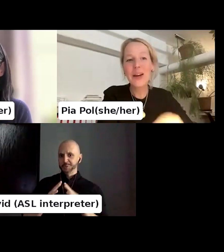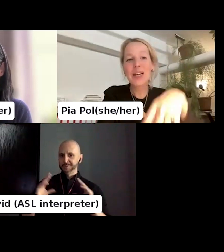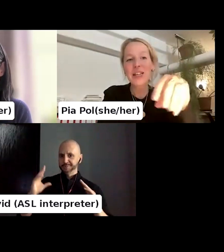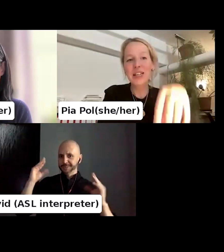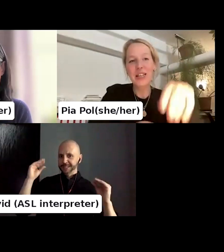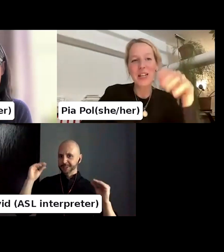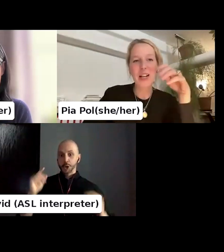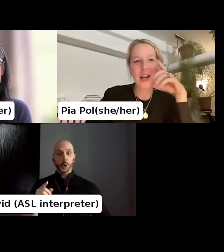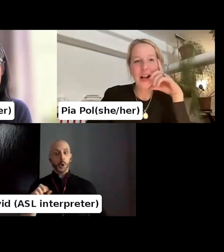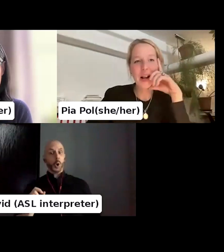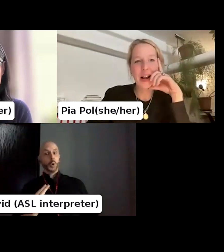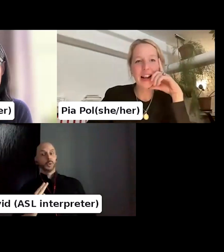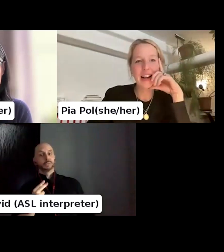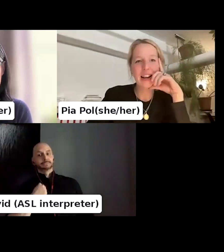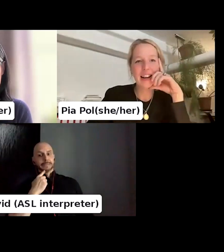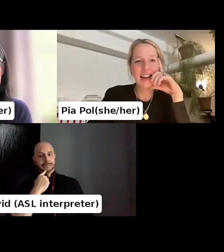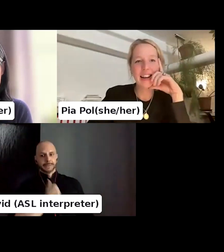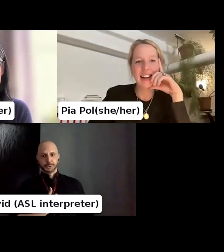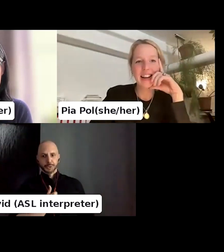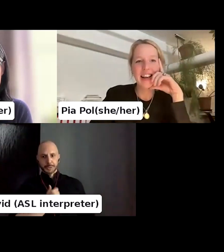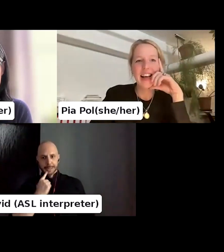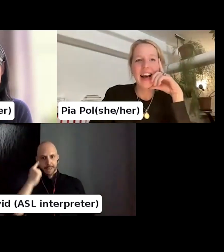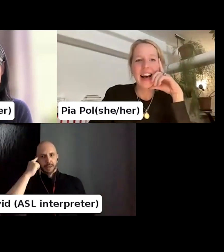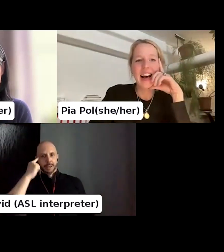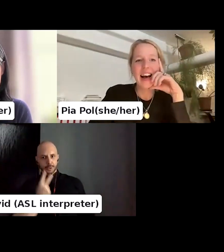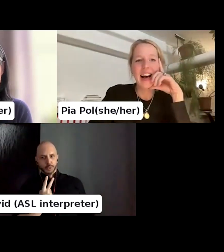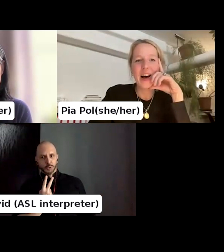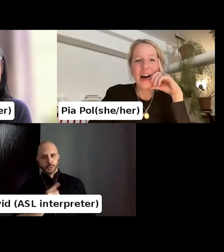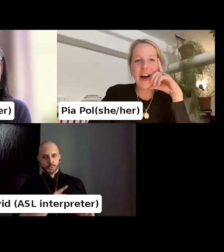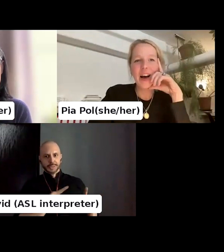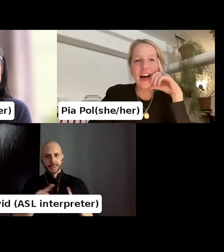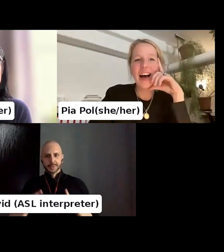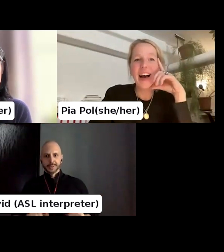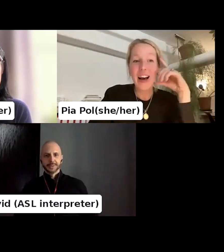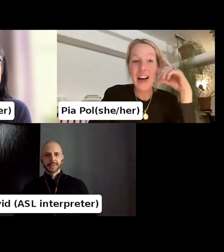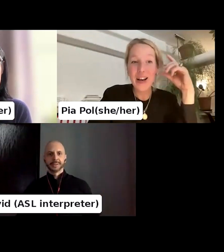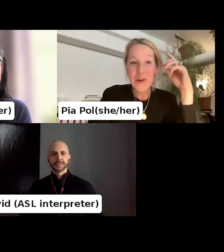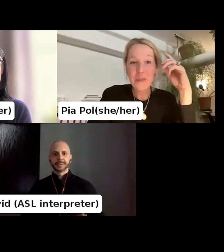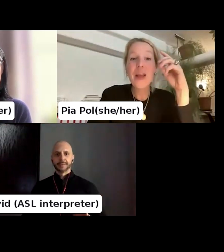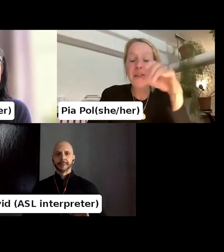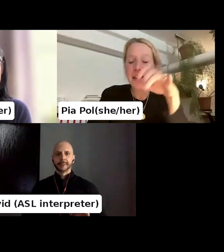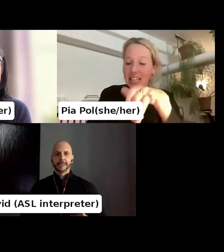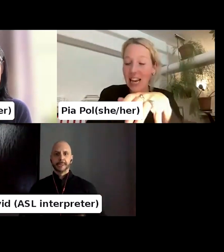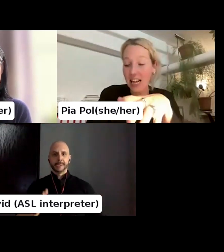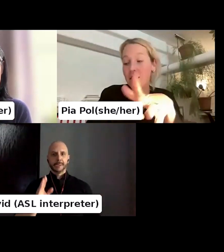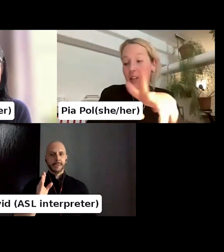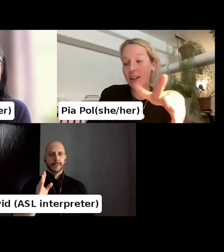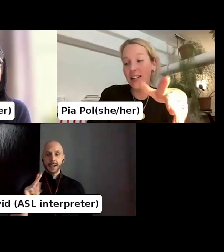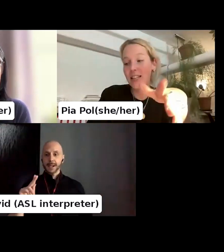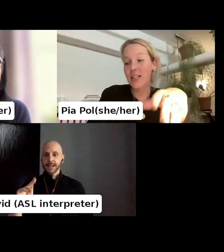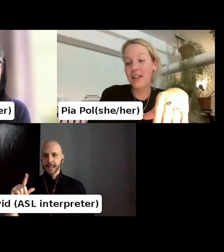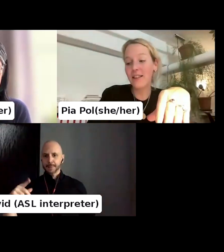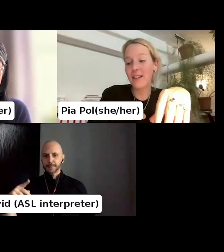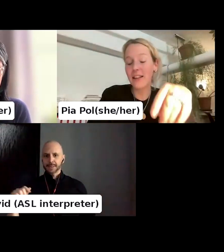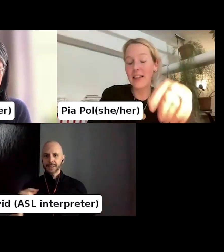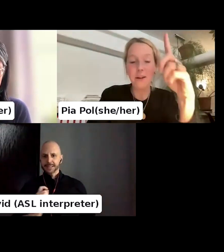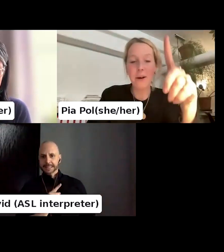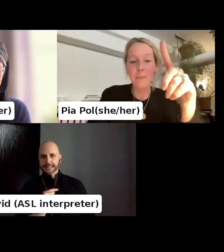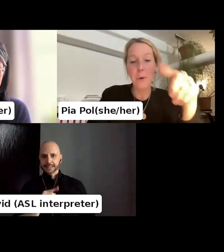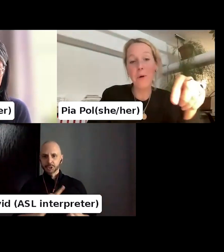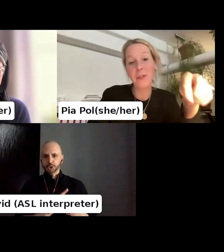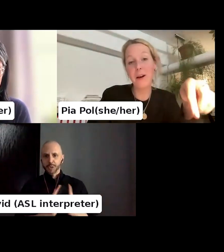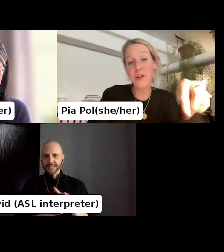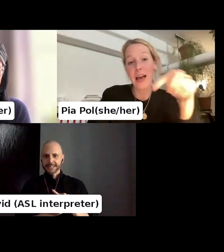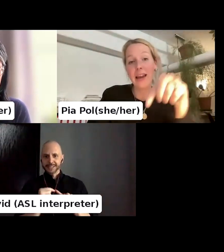yeah. Right. Pia, what did you want to say? Or was translation an issue? No, it's a, it's a, uh,